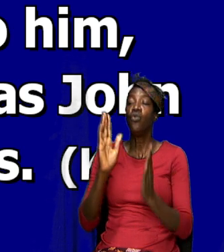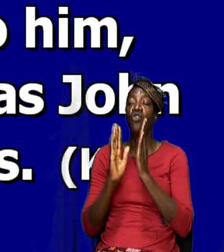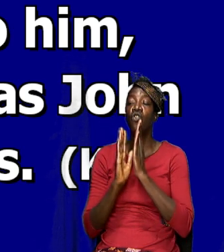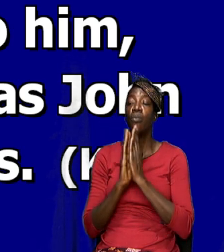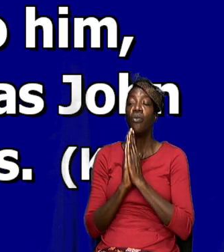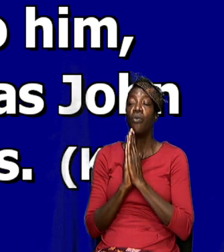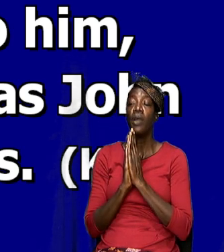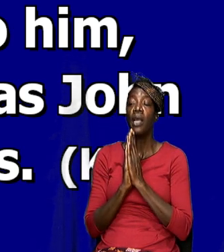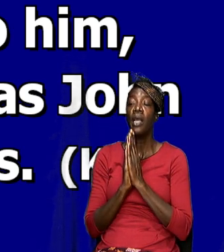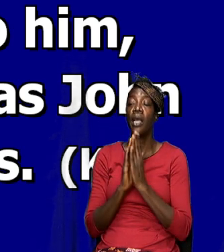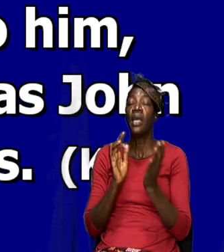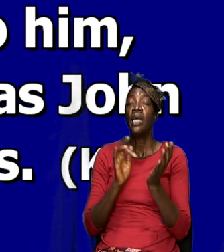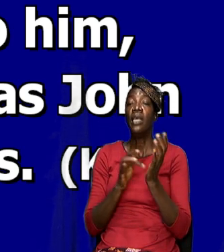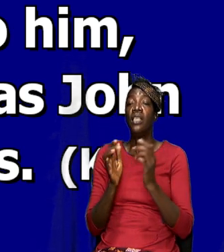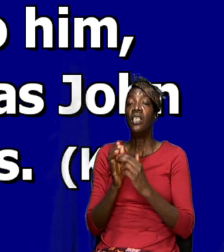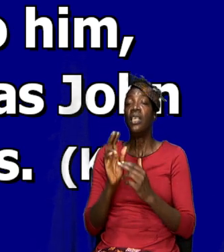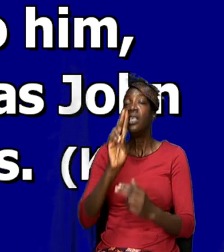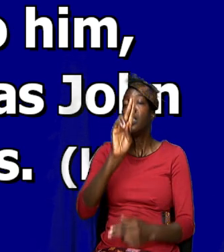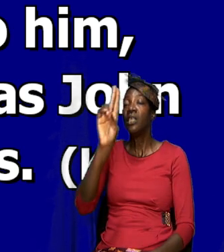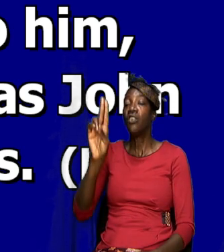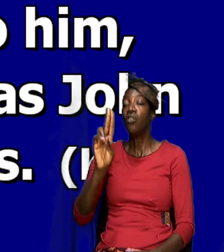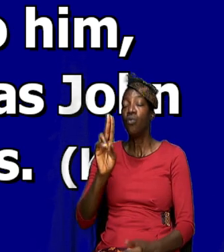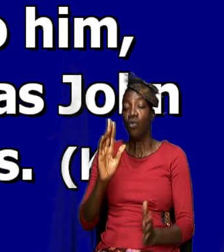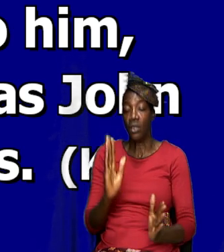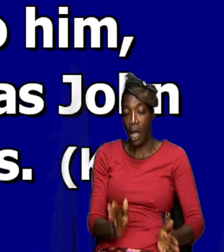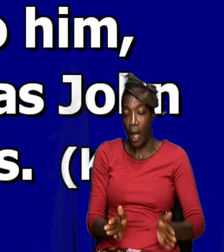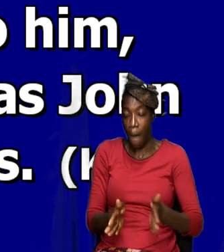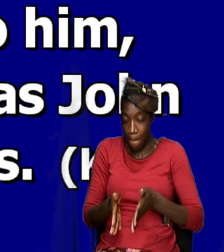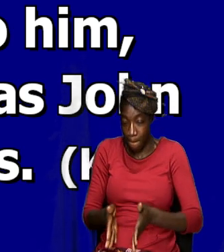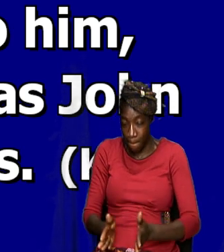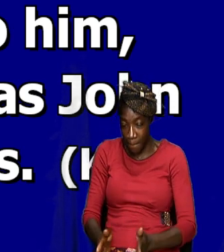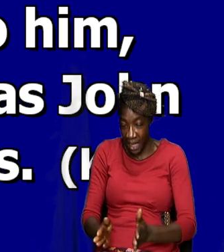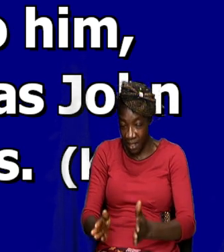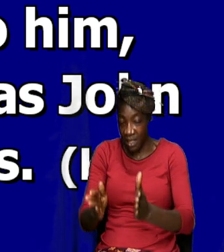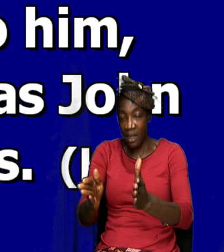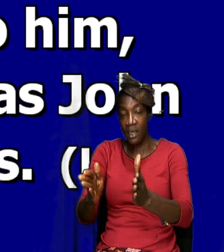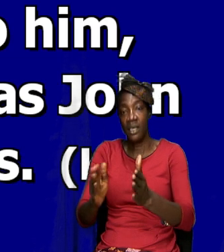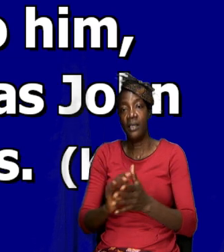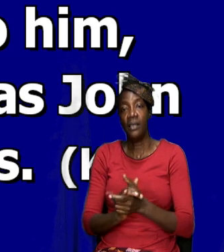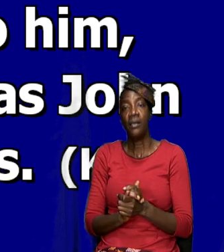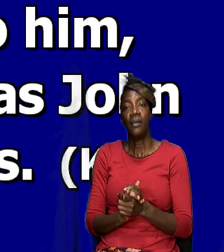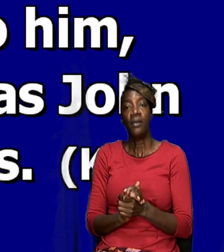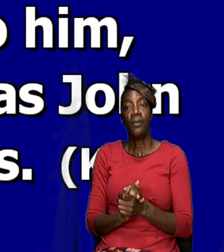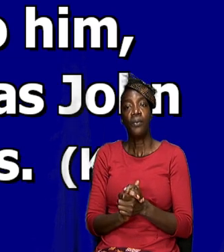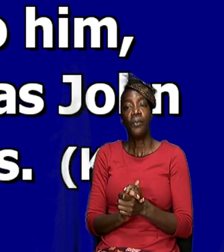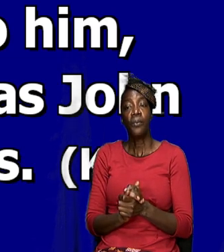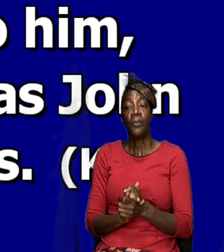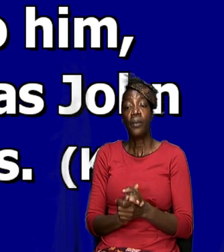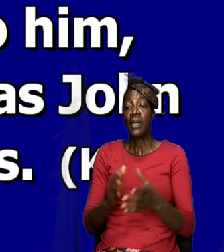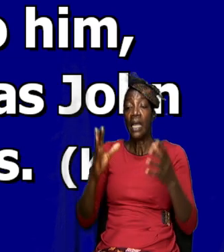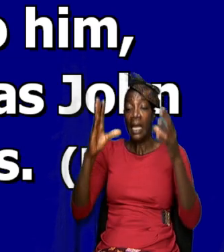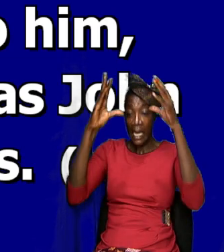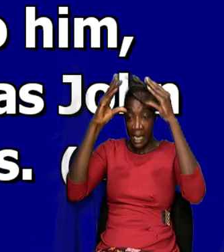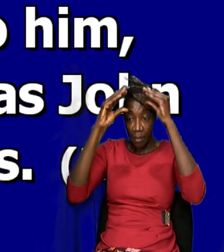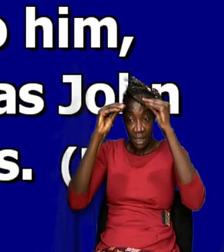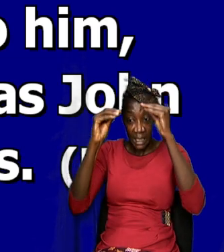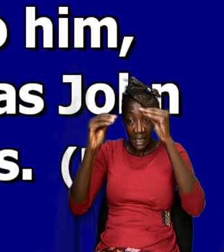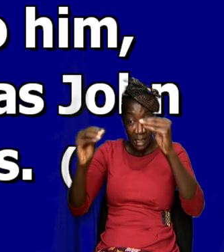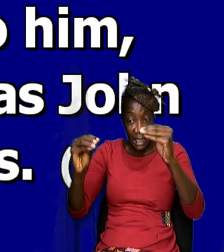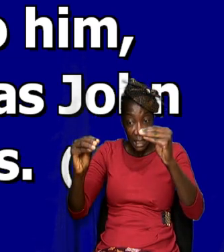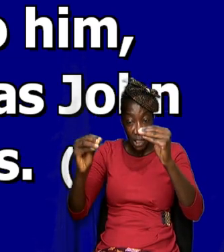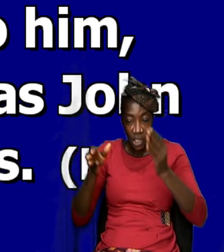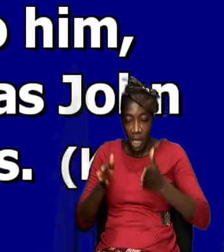I believe he had a method that he used and this was the very method and he was teaching the method